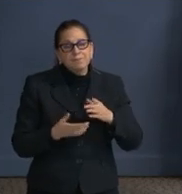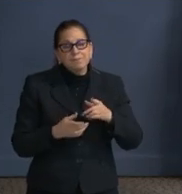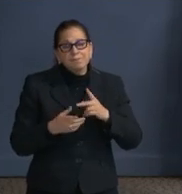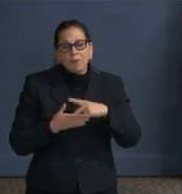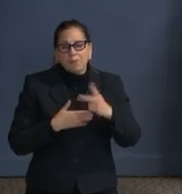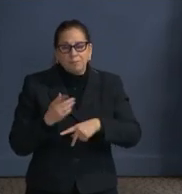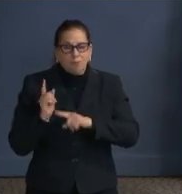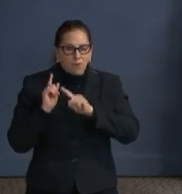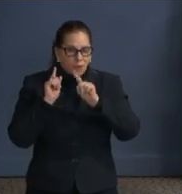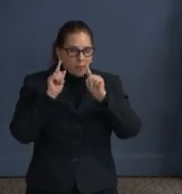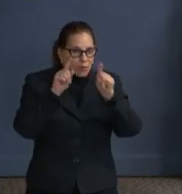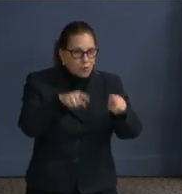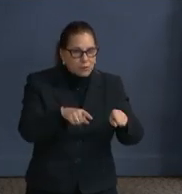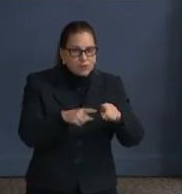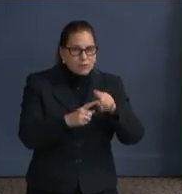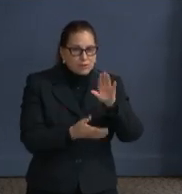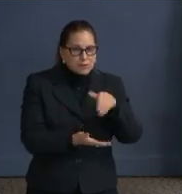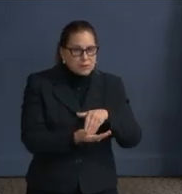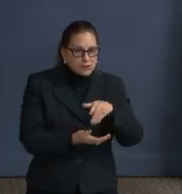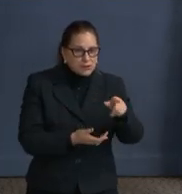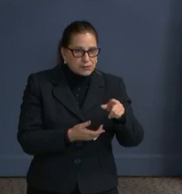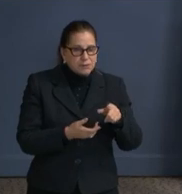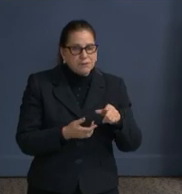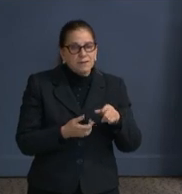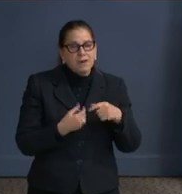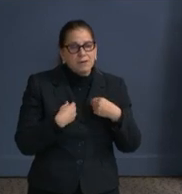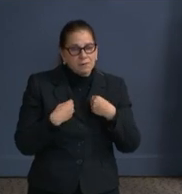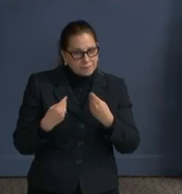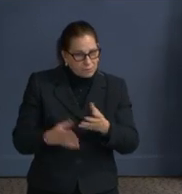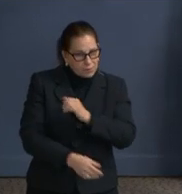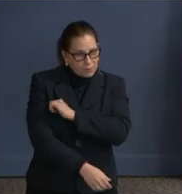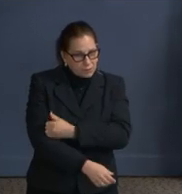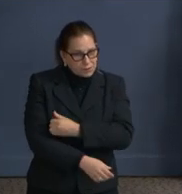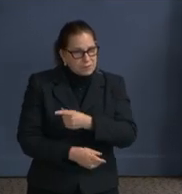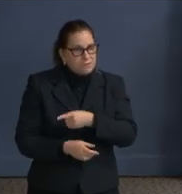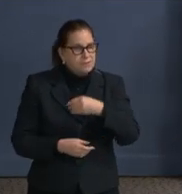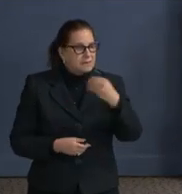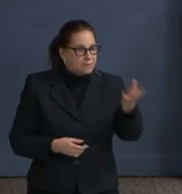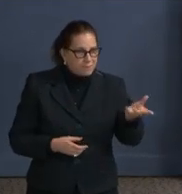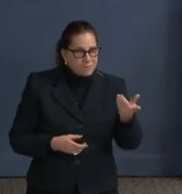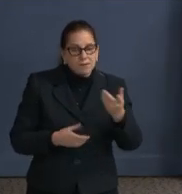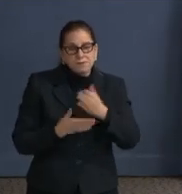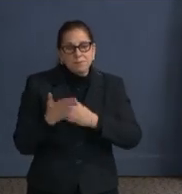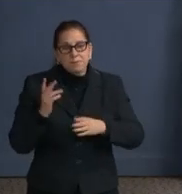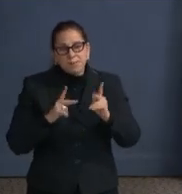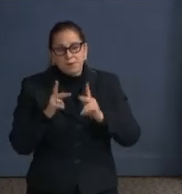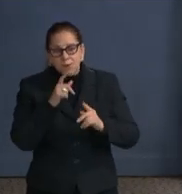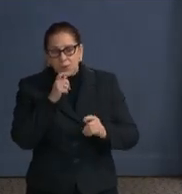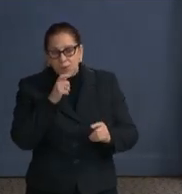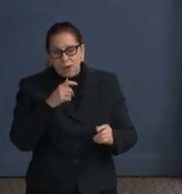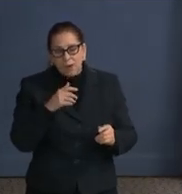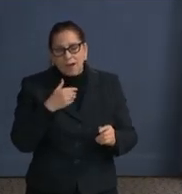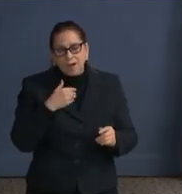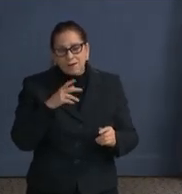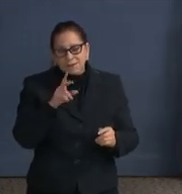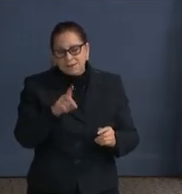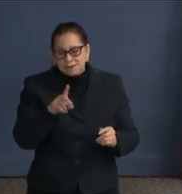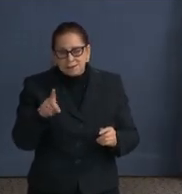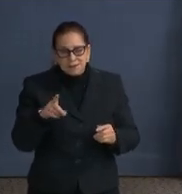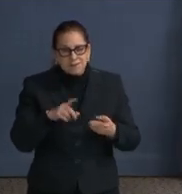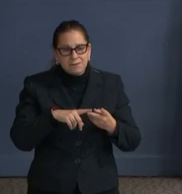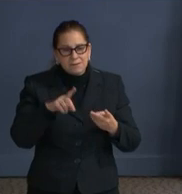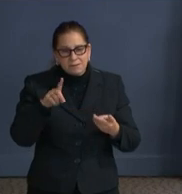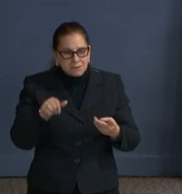DC Housing Authority, for individuals who have intellectual and developmental disabilities receiving support from our Department of Disability